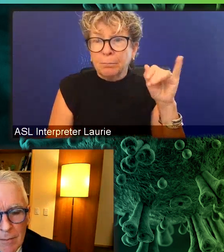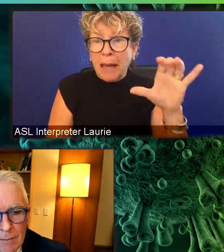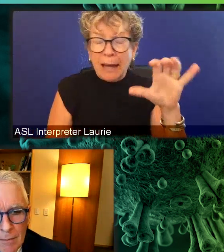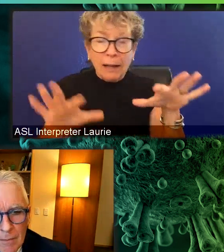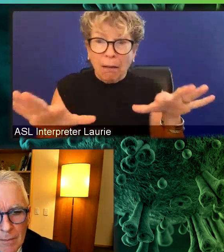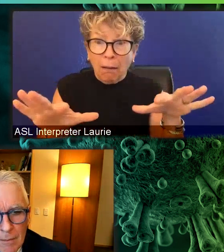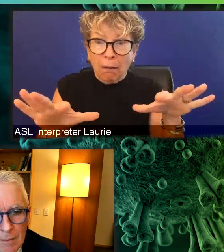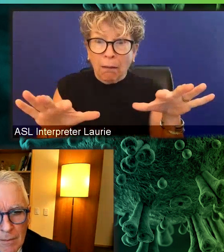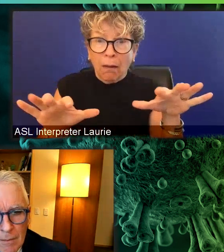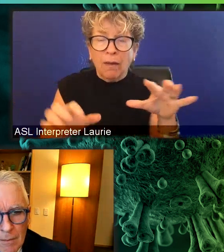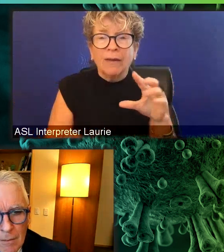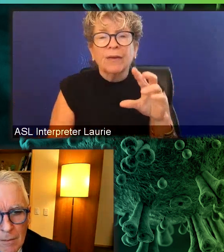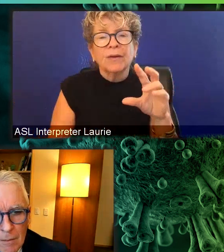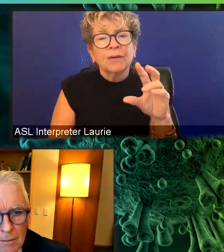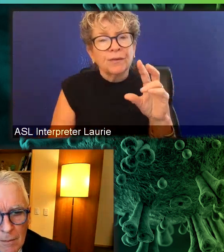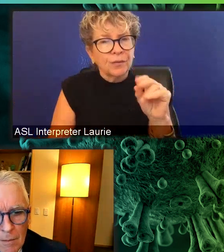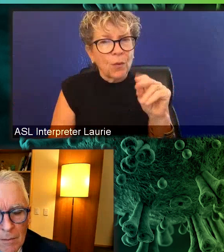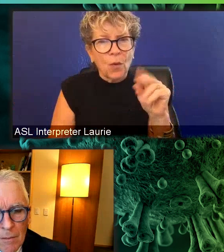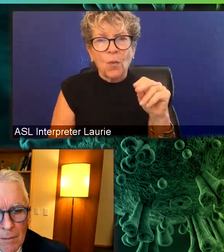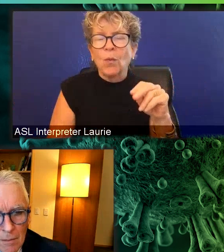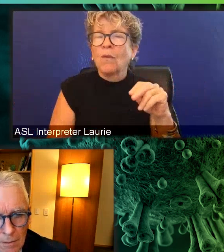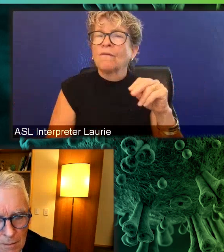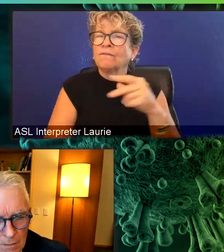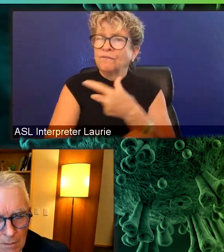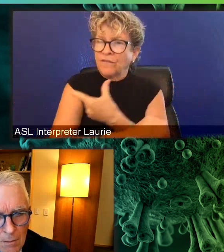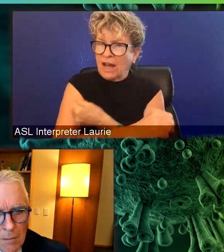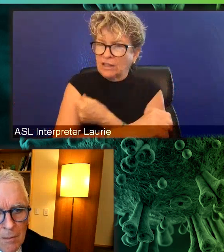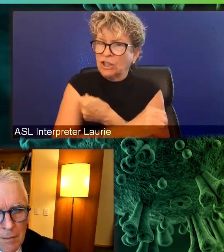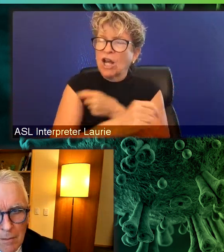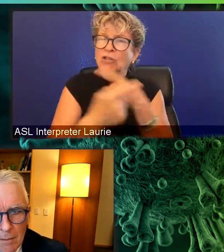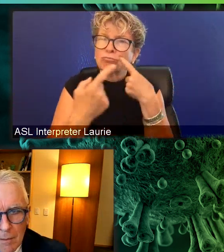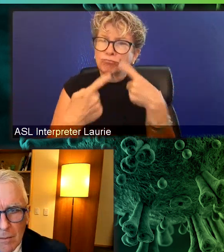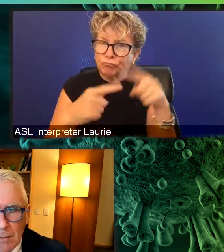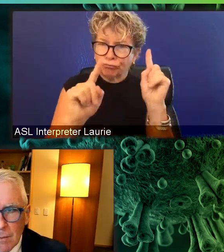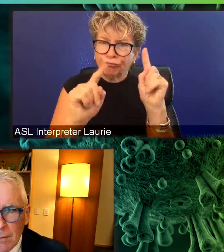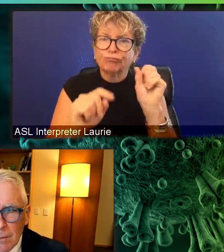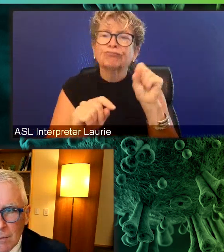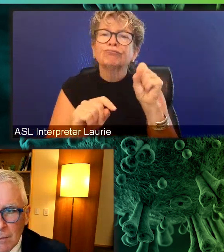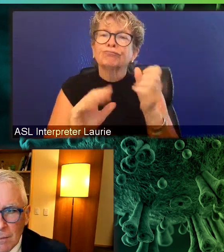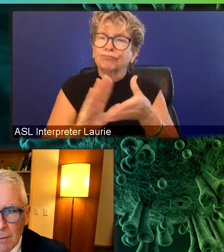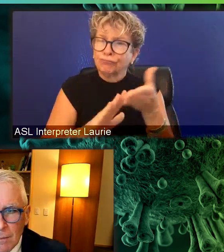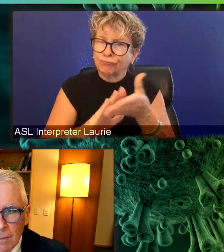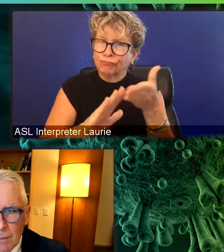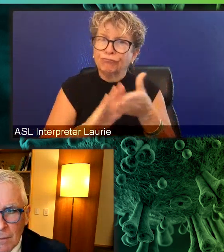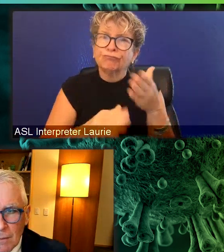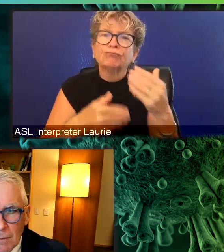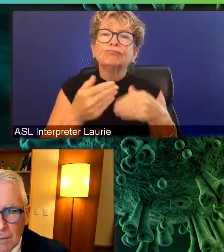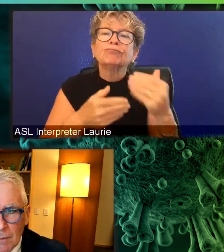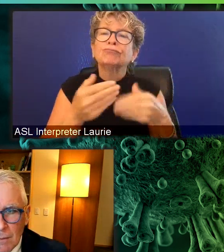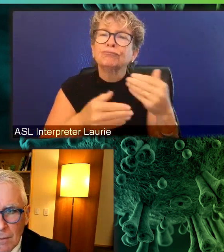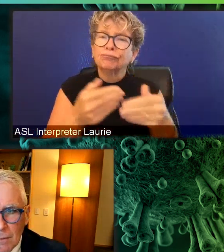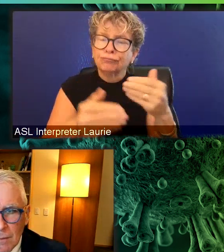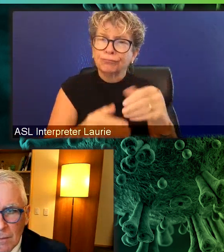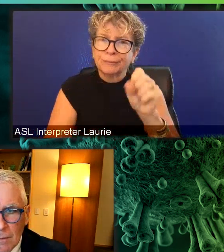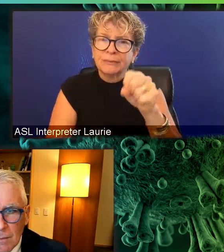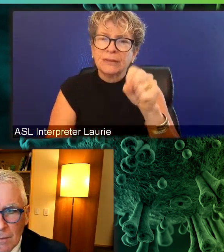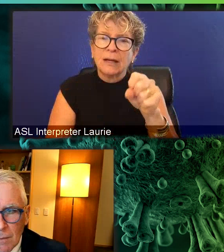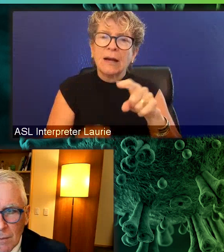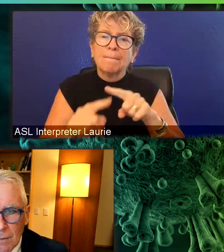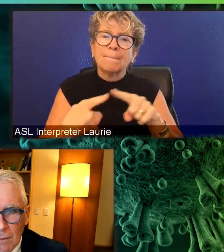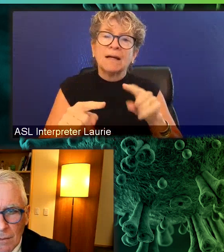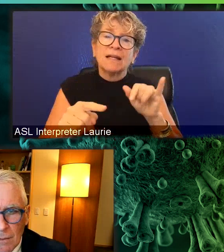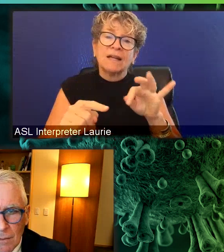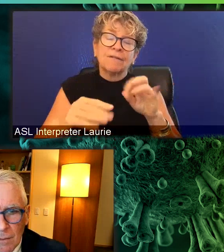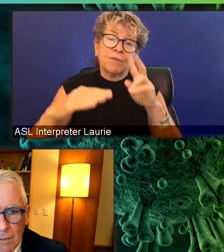vaccination is, is doing its thing and so forth. Uh, the longer term horizon is, is